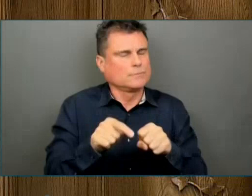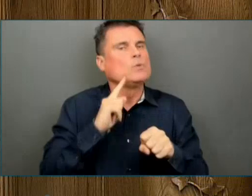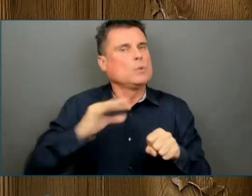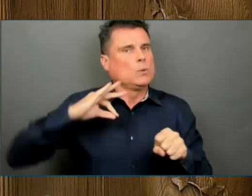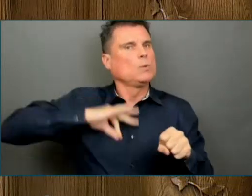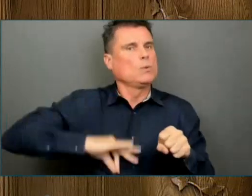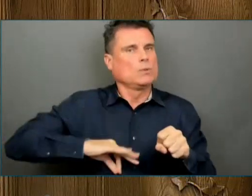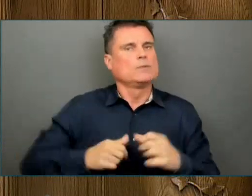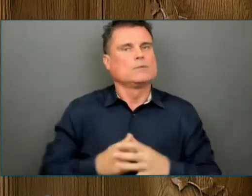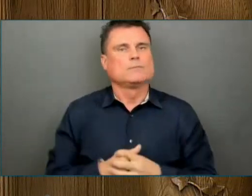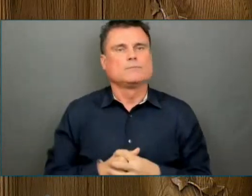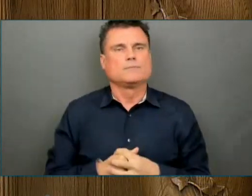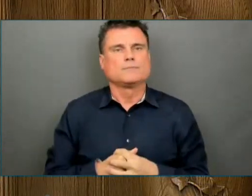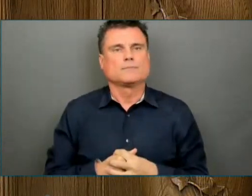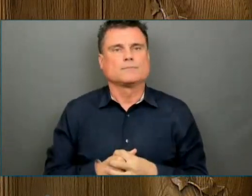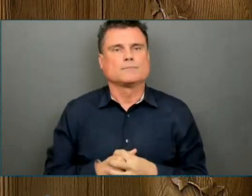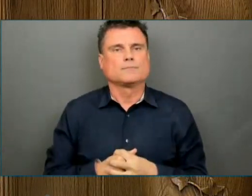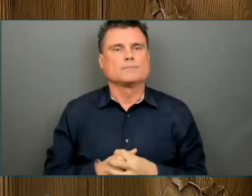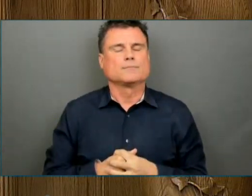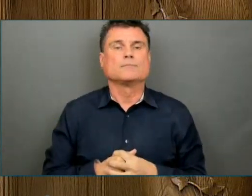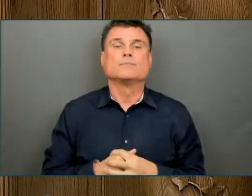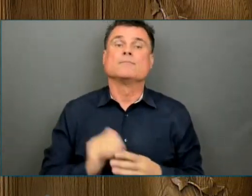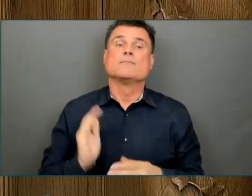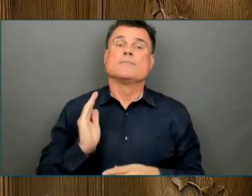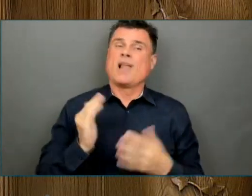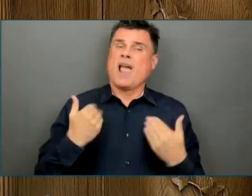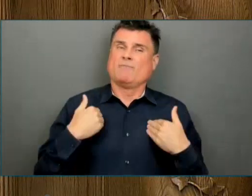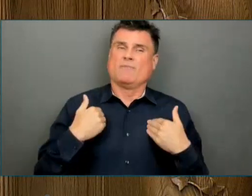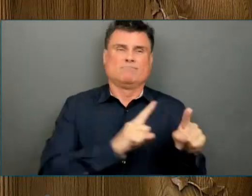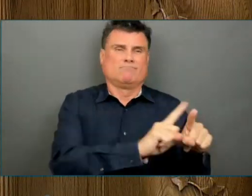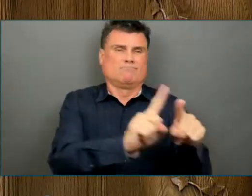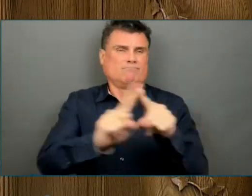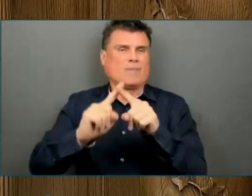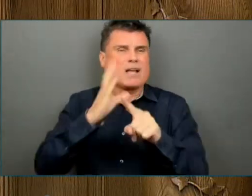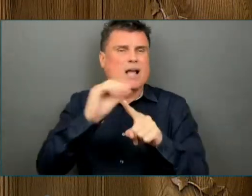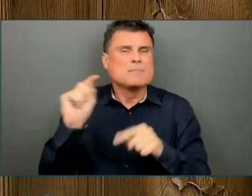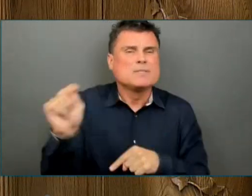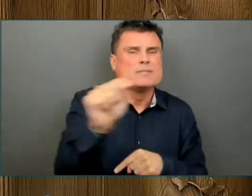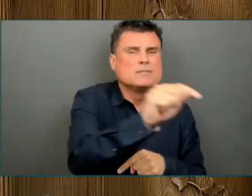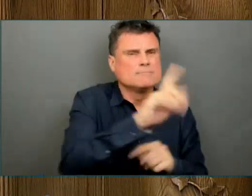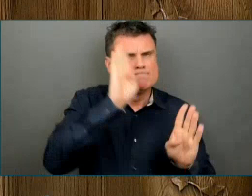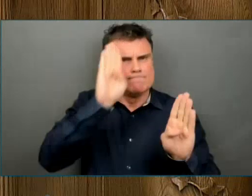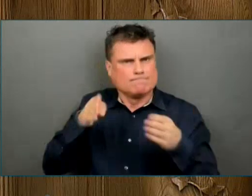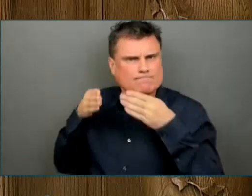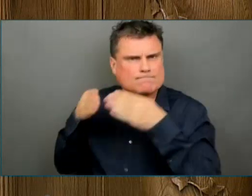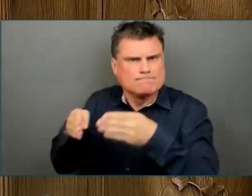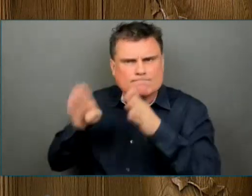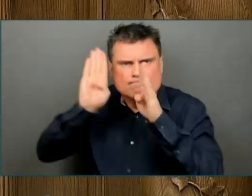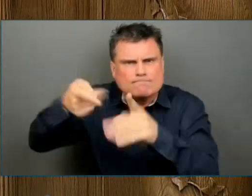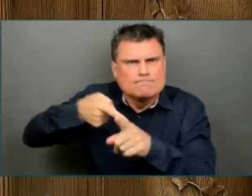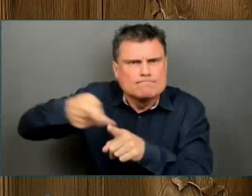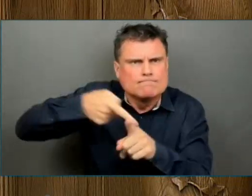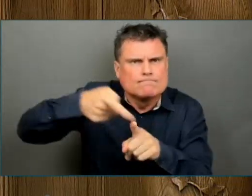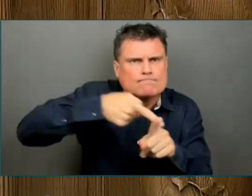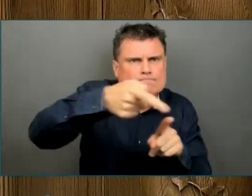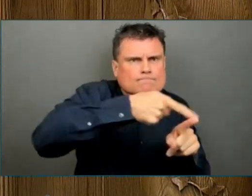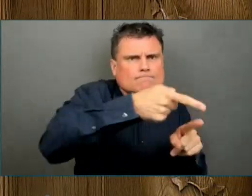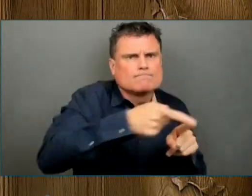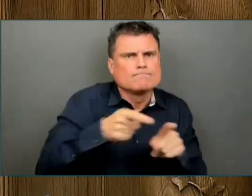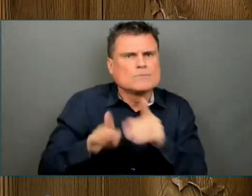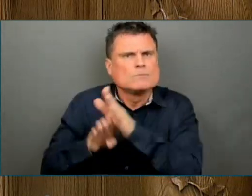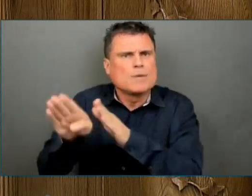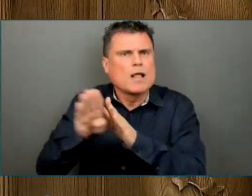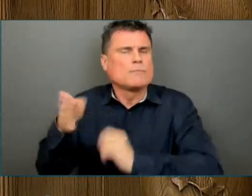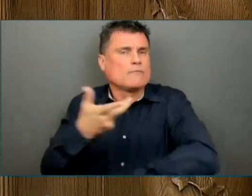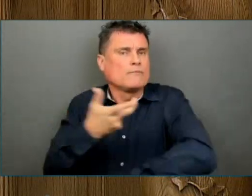Abcelera Biologics' work on a treatment, or Starfish Medical's development of an ICU ventilator for use in Canadian